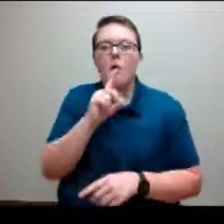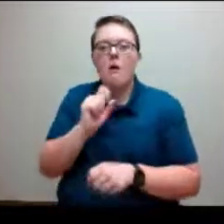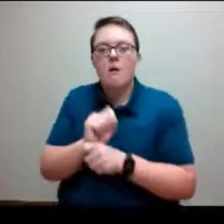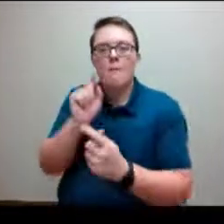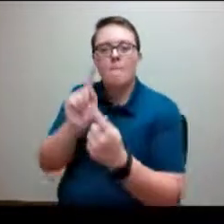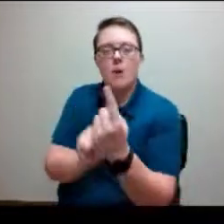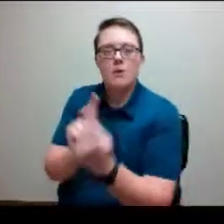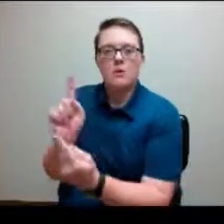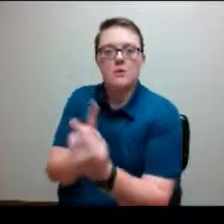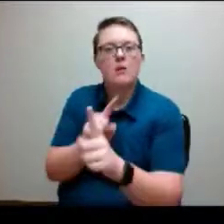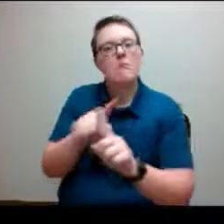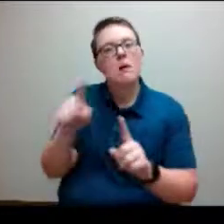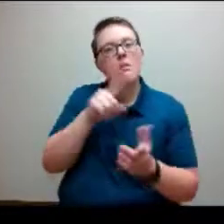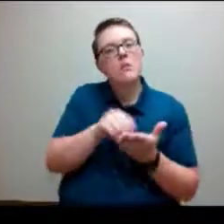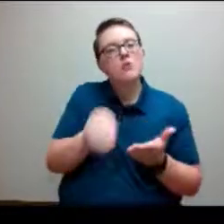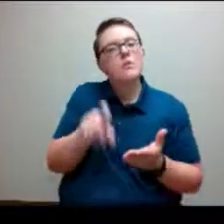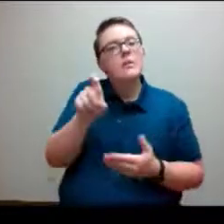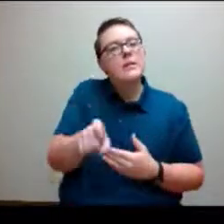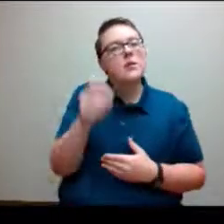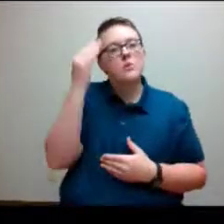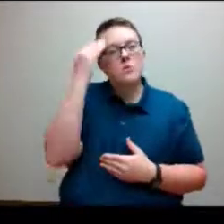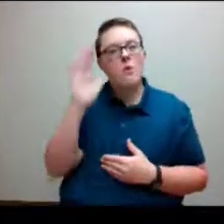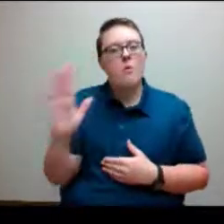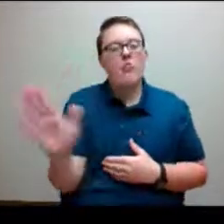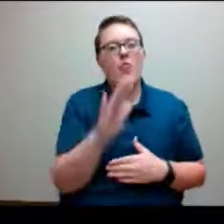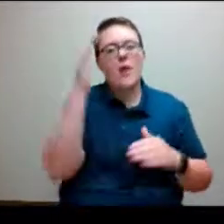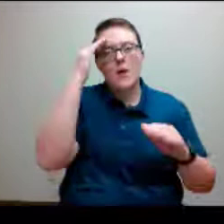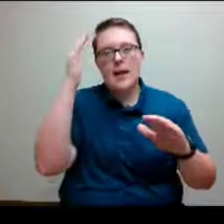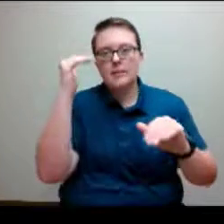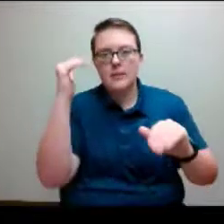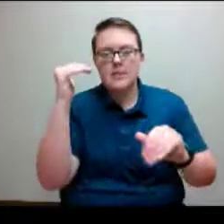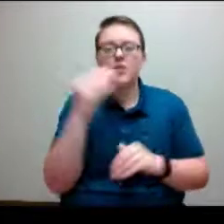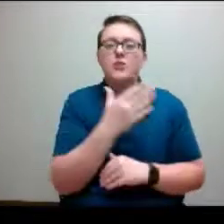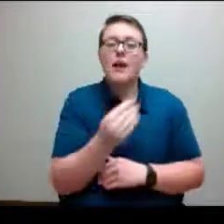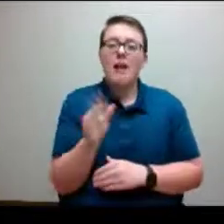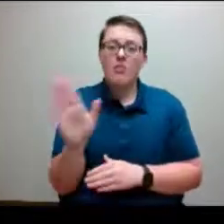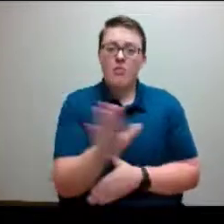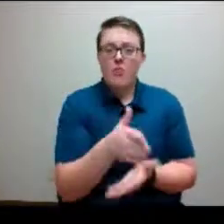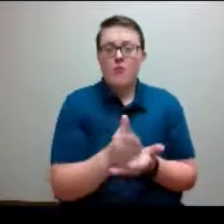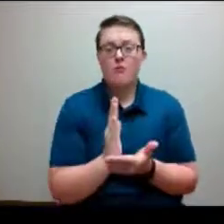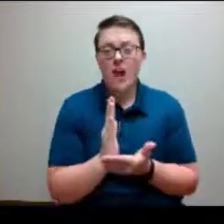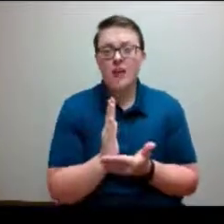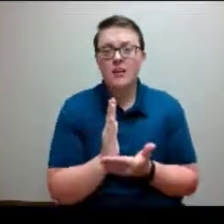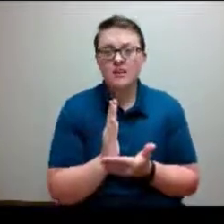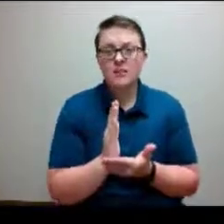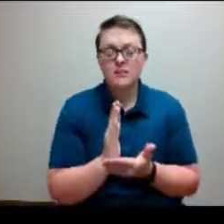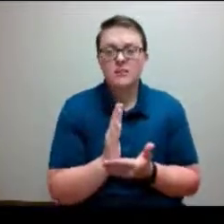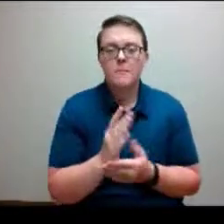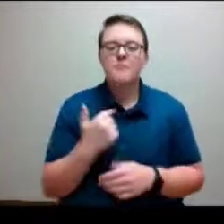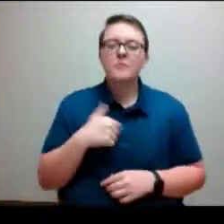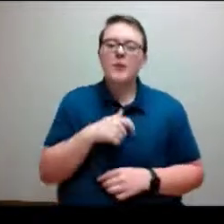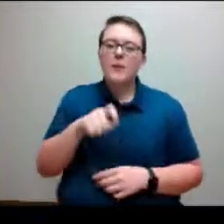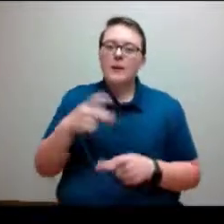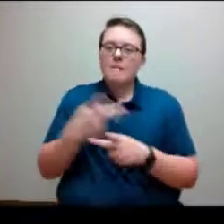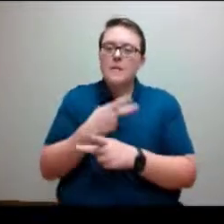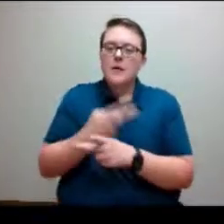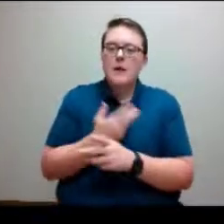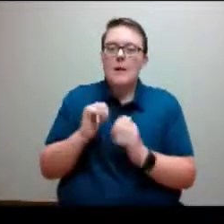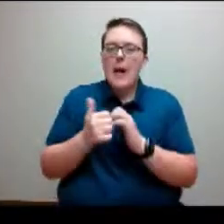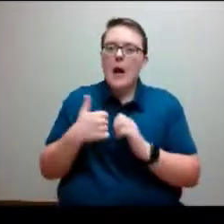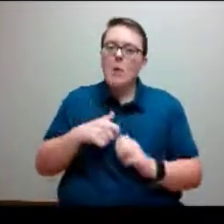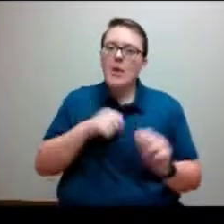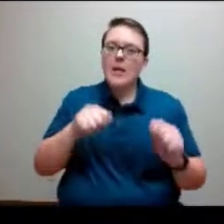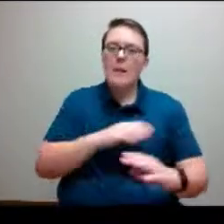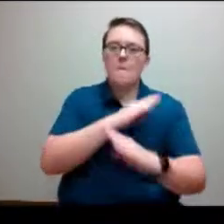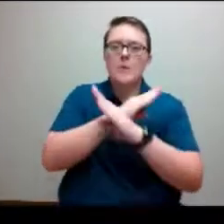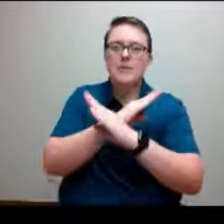expectations, but also know what their rights are when going through our processes and also figuring out what we can do to protect the health and safety of not